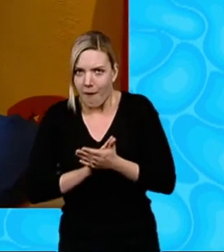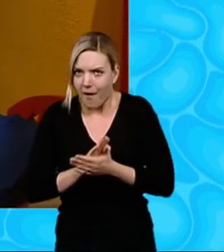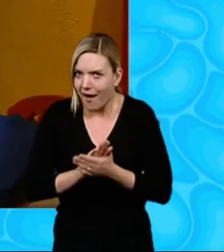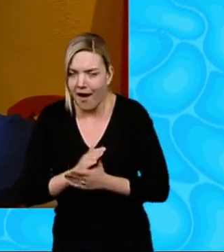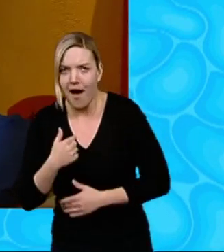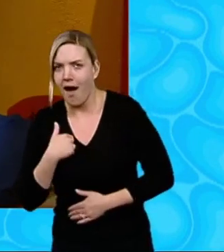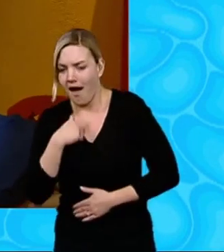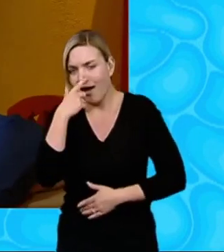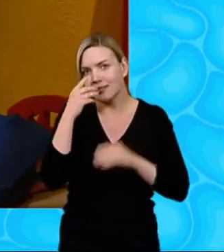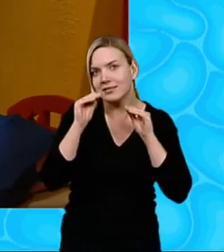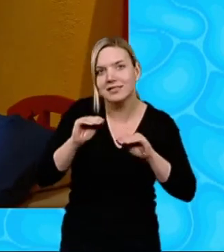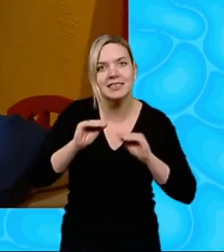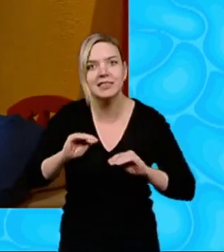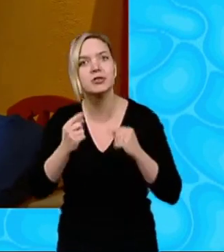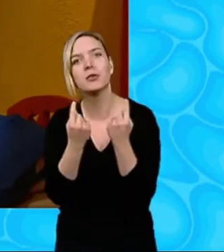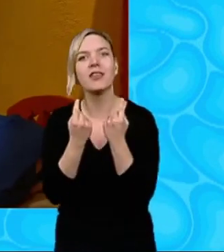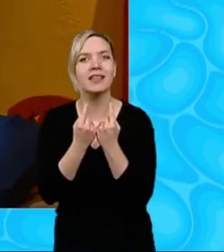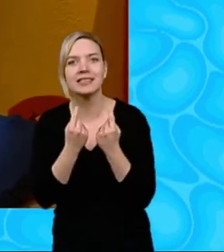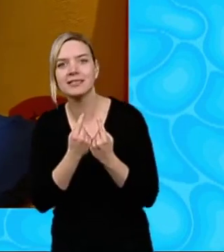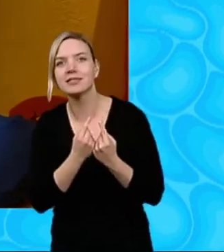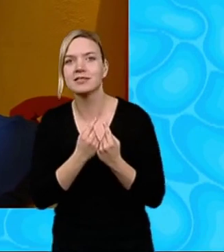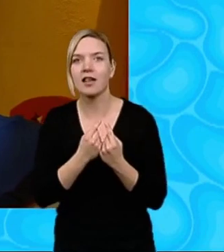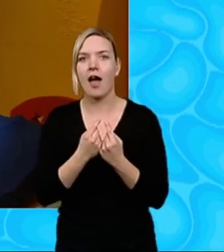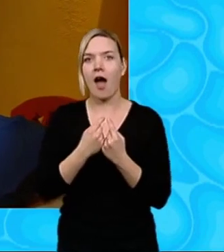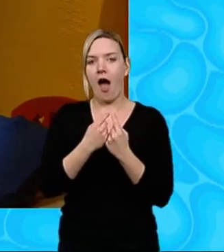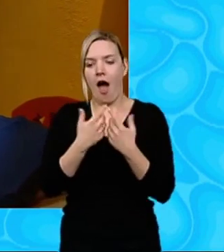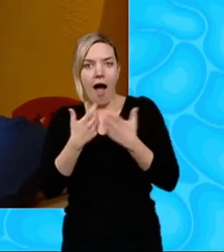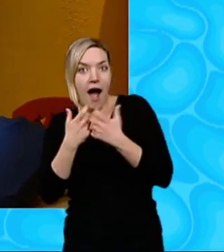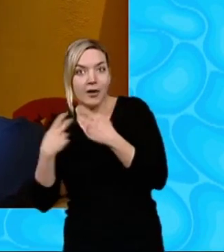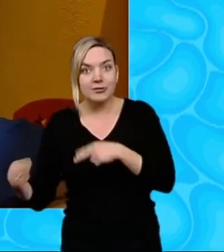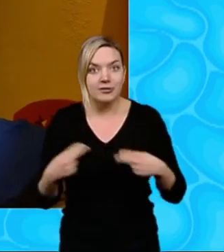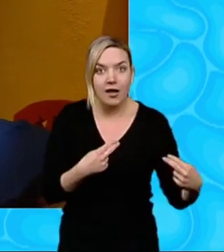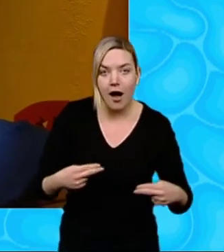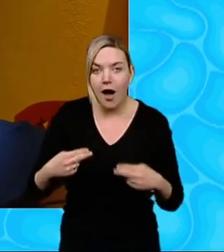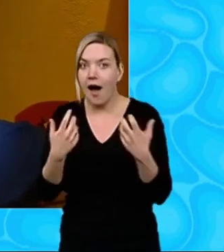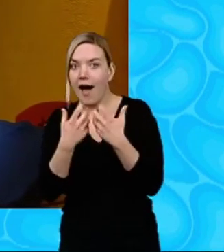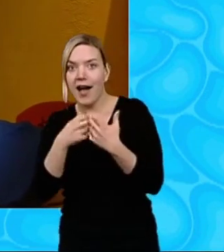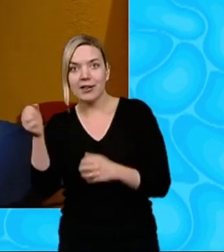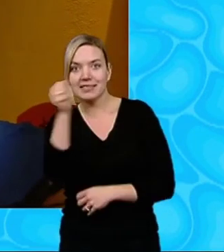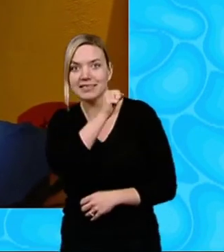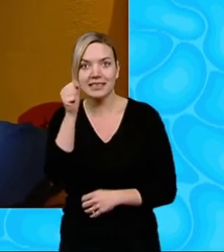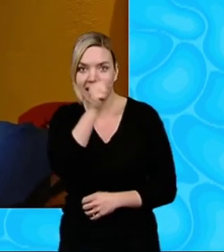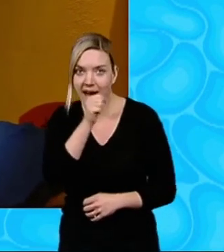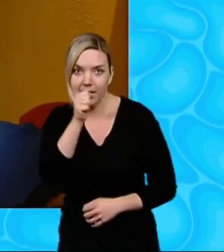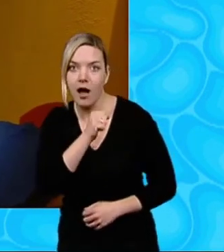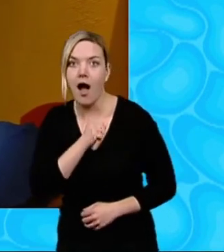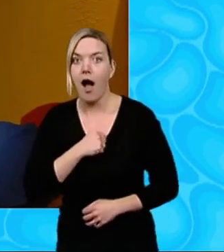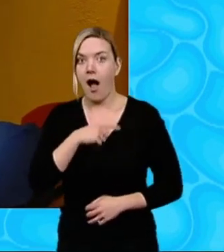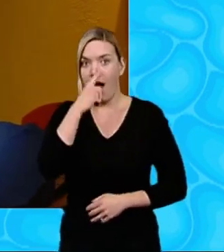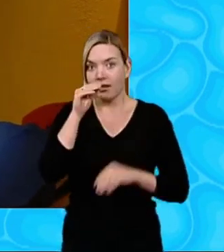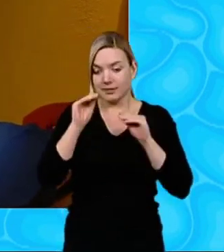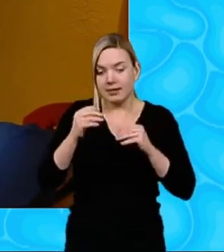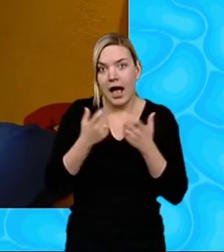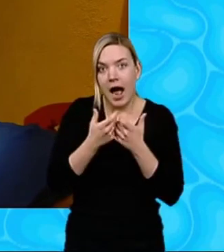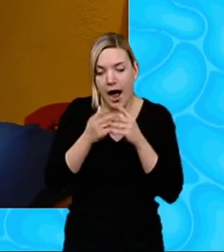I can teach you things How to dance and sing I can teach you how to